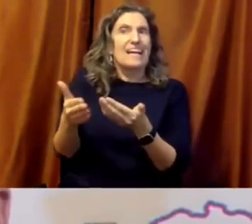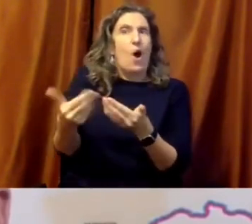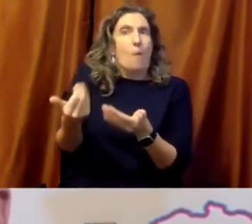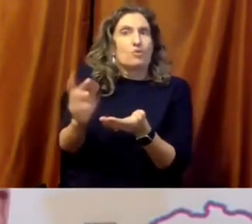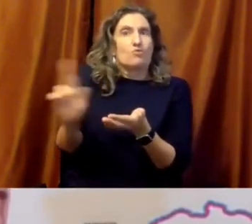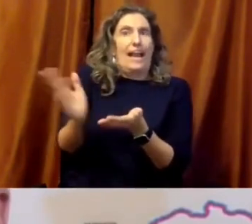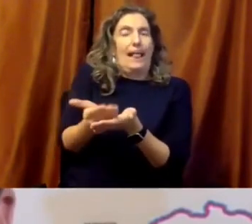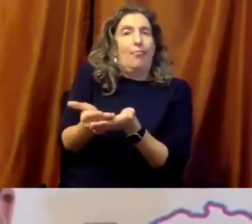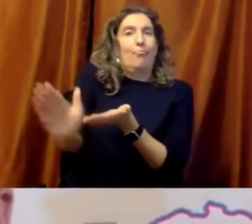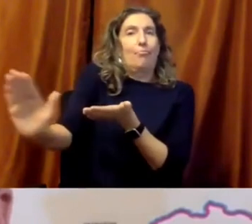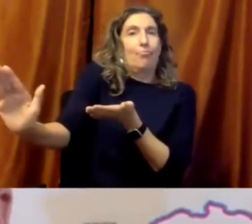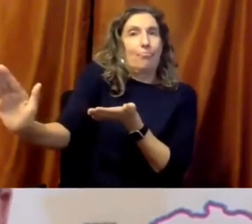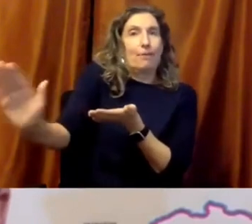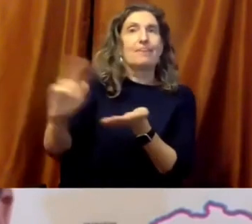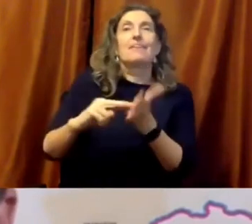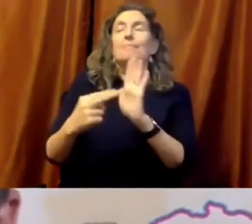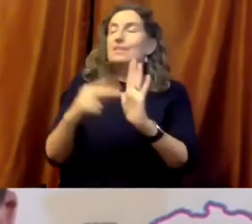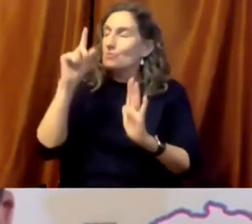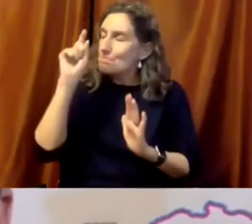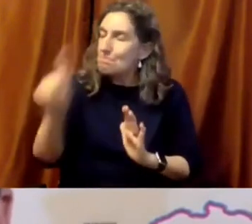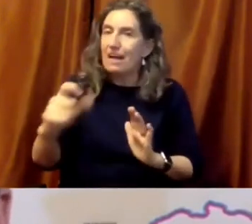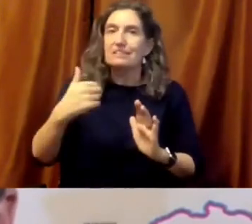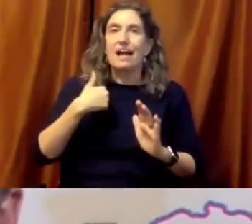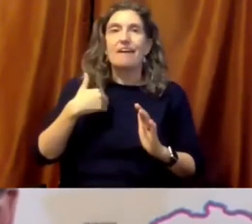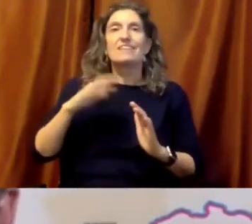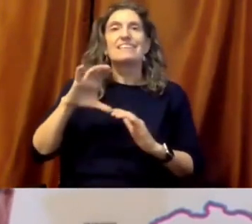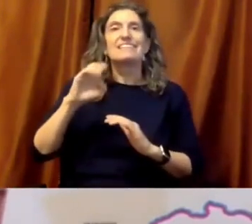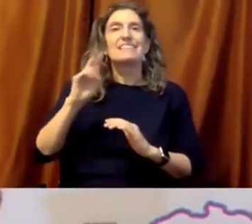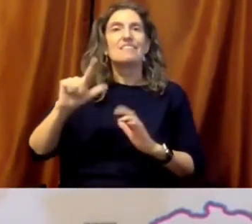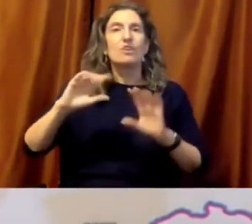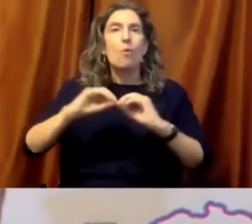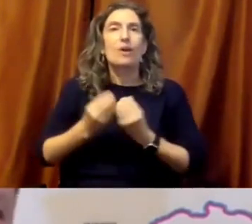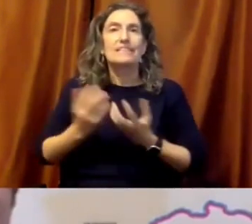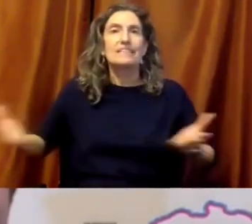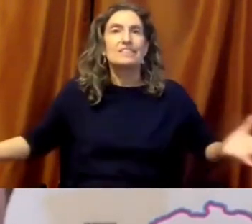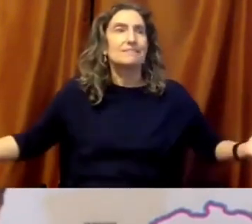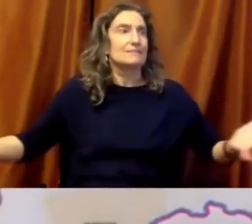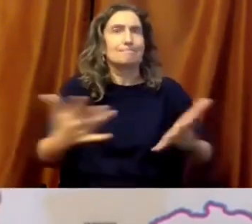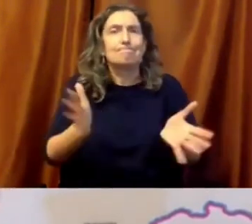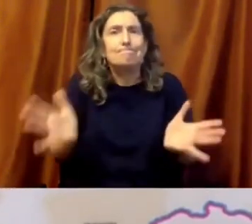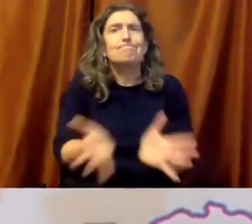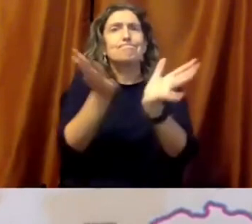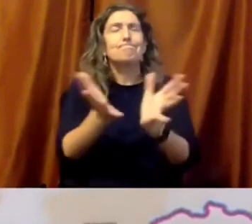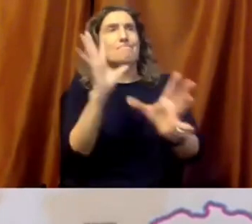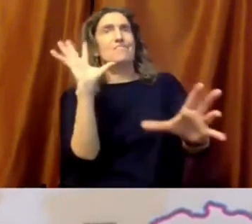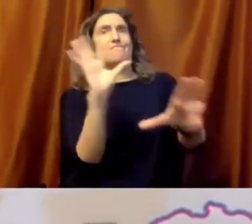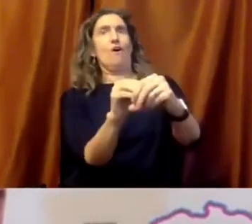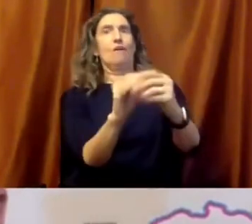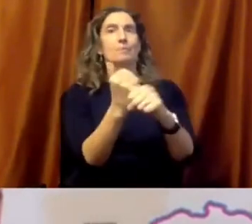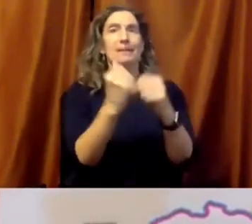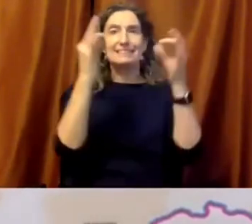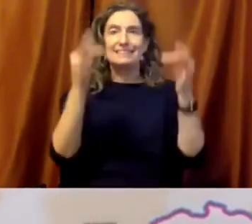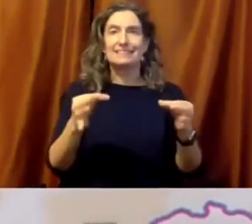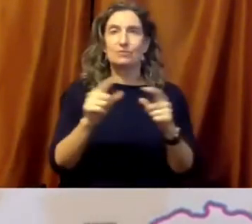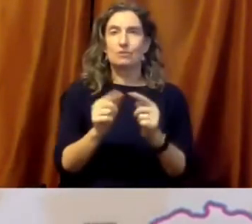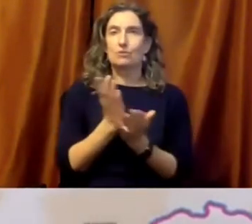education budgets. That's us. And it seems very straightforward, doesn't it? I mean, public demands